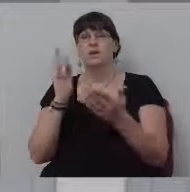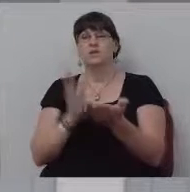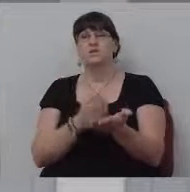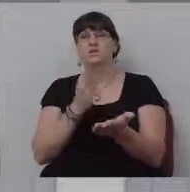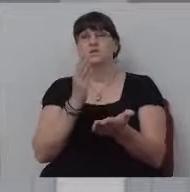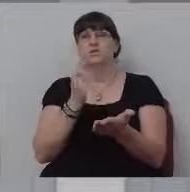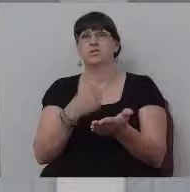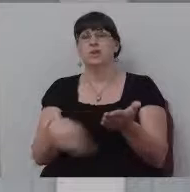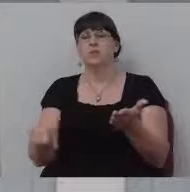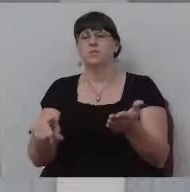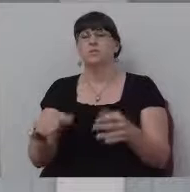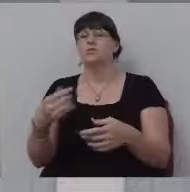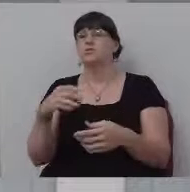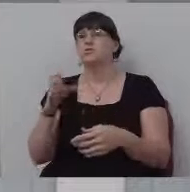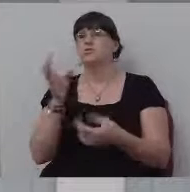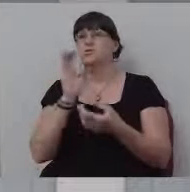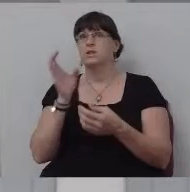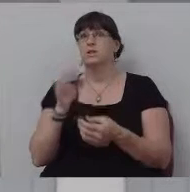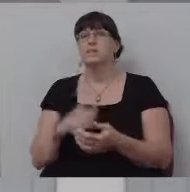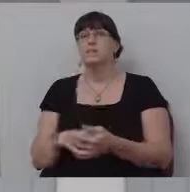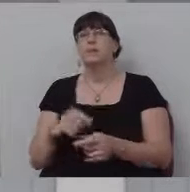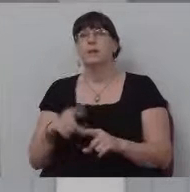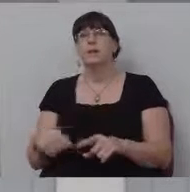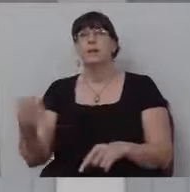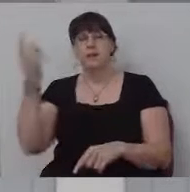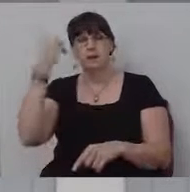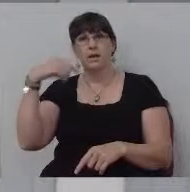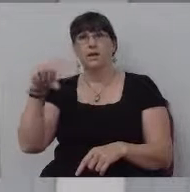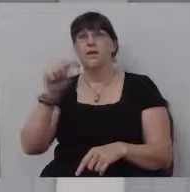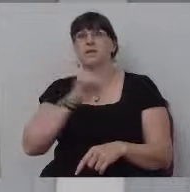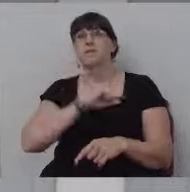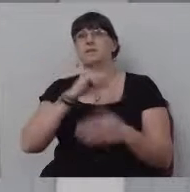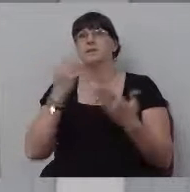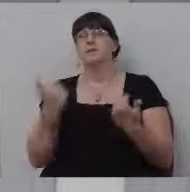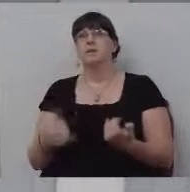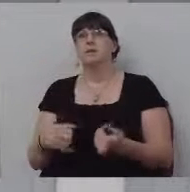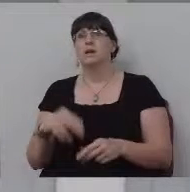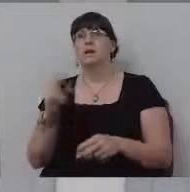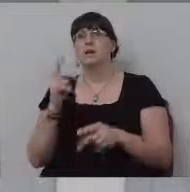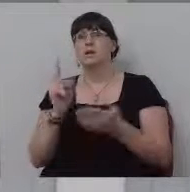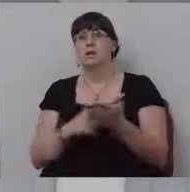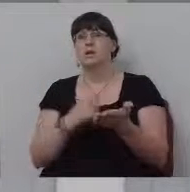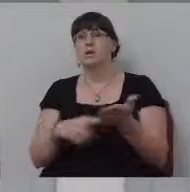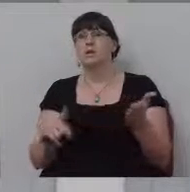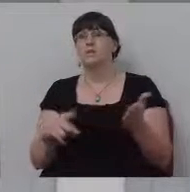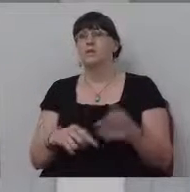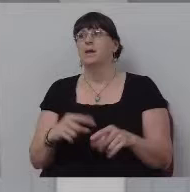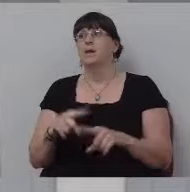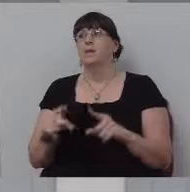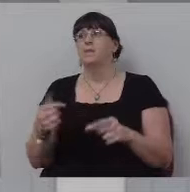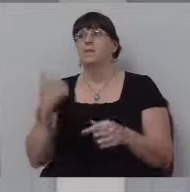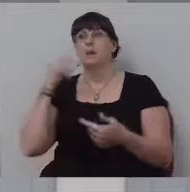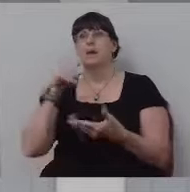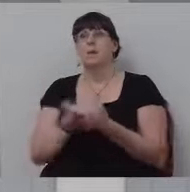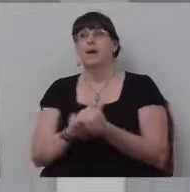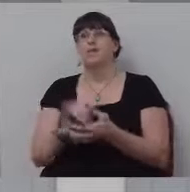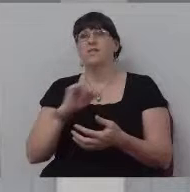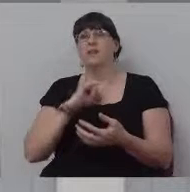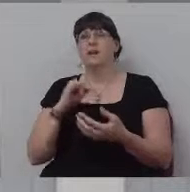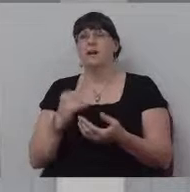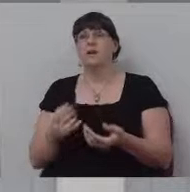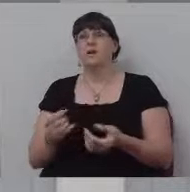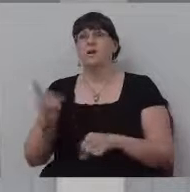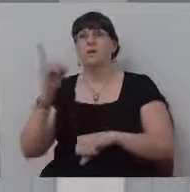We never discussed it again, but it convinced me, and I, and I quit drinking alcohol. But Anita and I were dating in those days, and, and our dates,